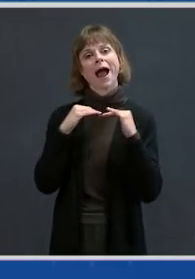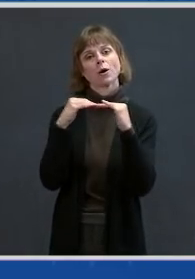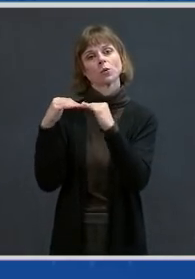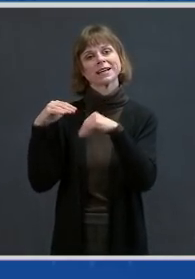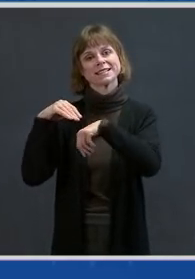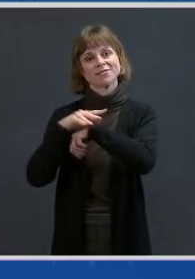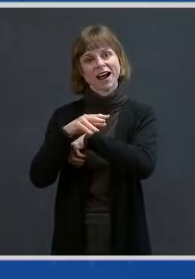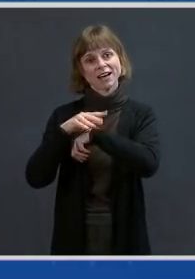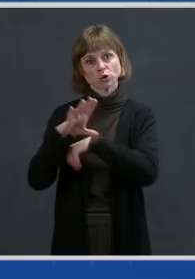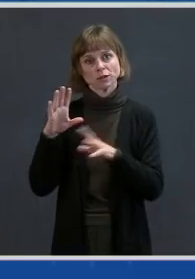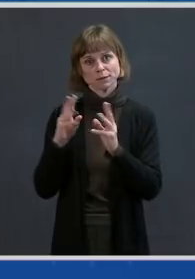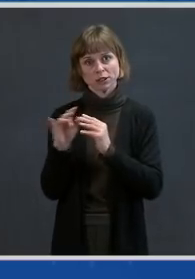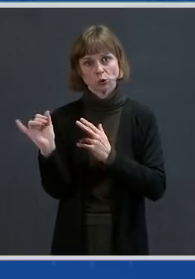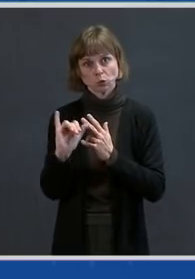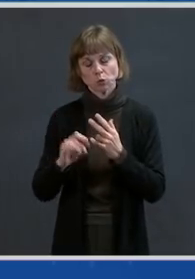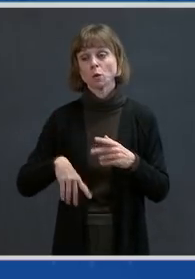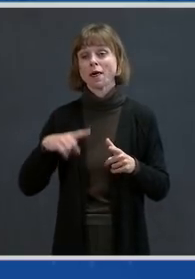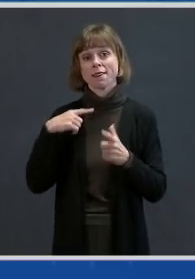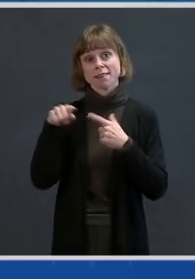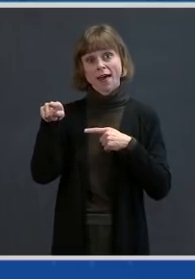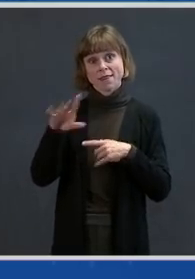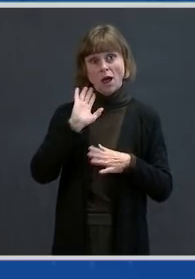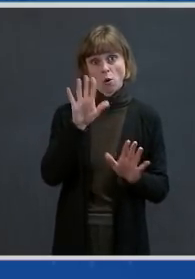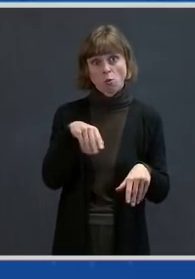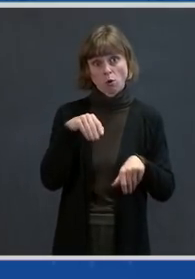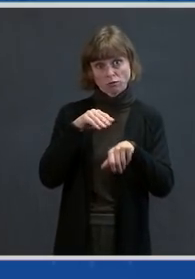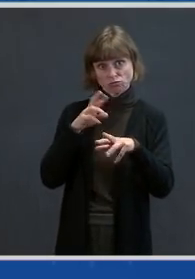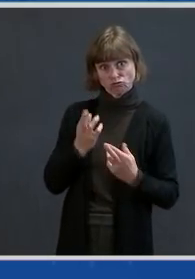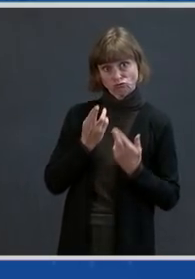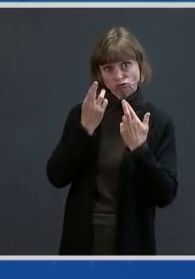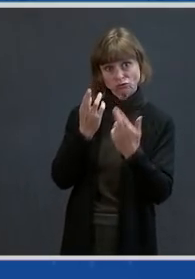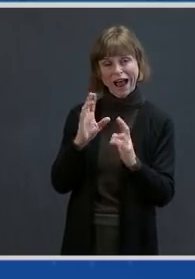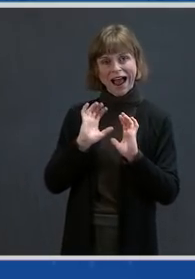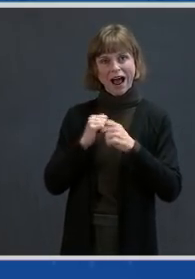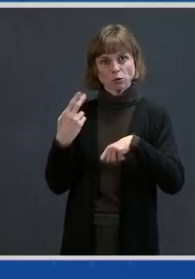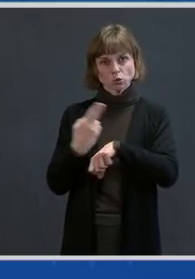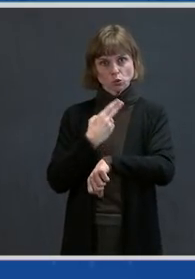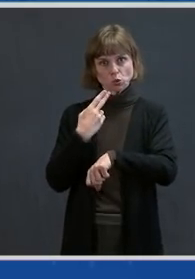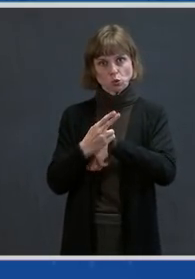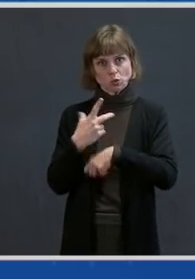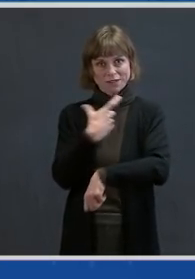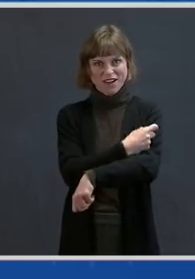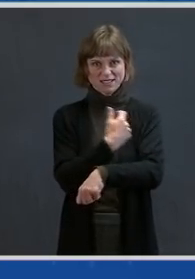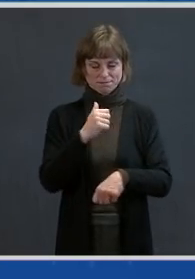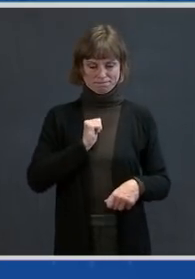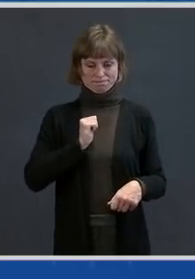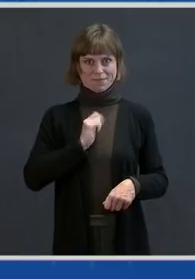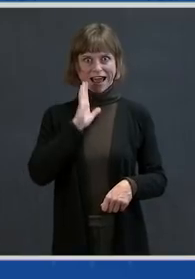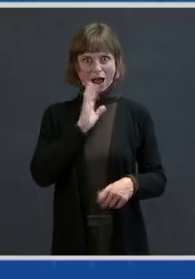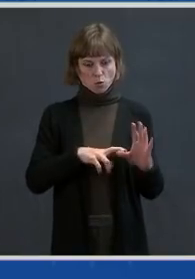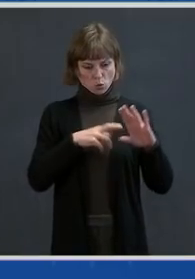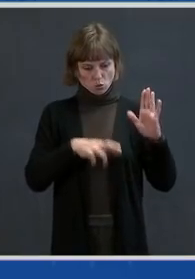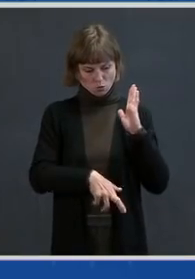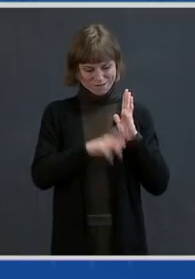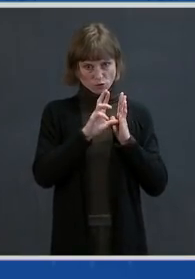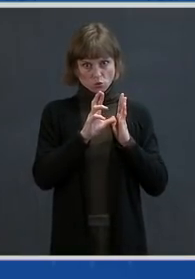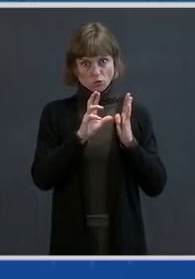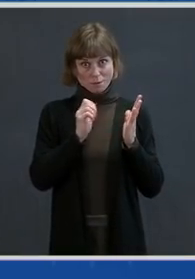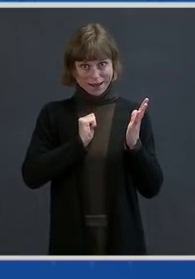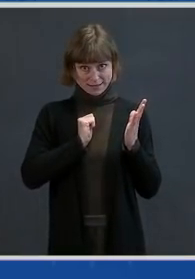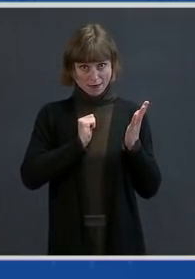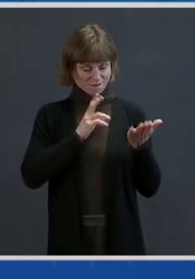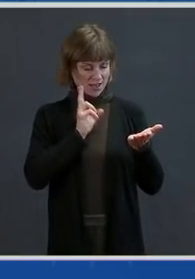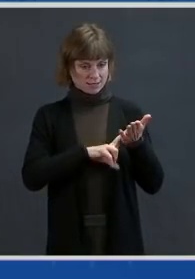Then ACIP will make recommendations for the use of the vaccine, and I will stand by to review them and ready to sign. Having an